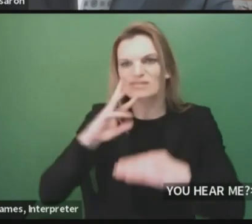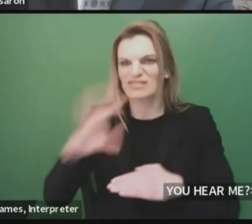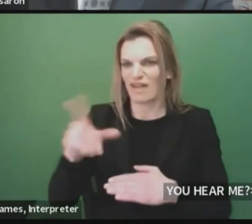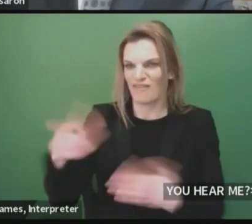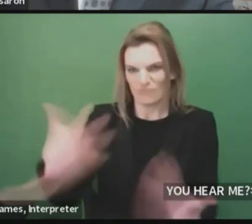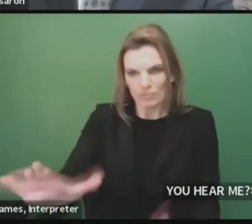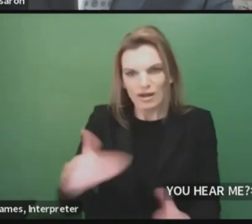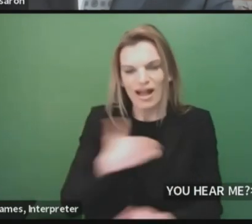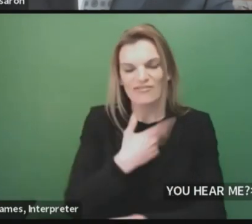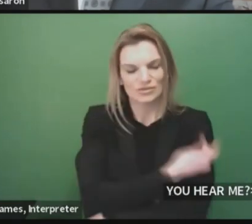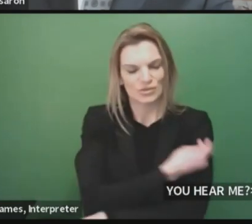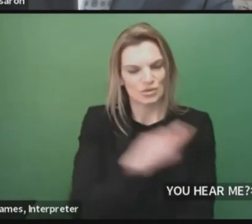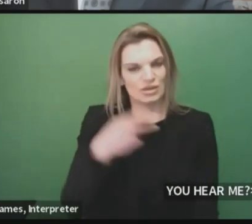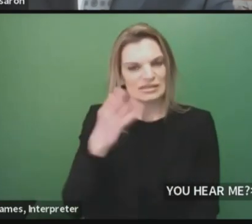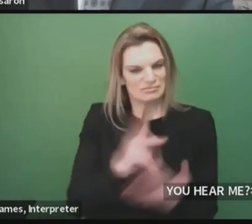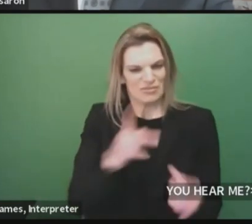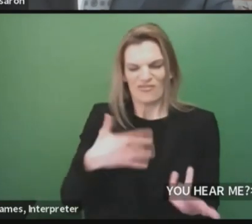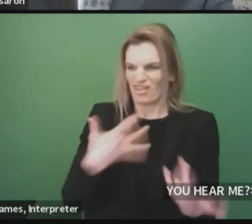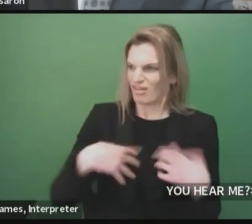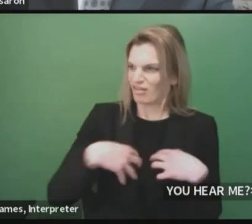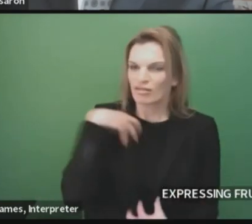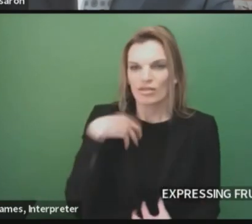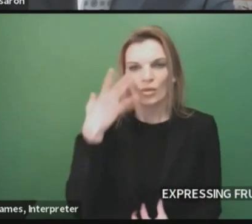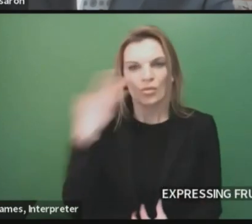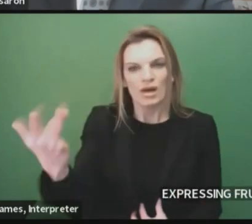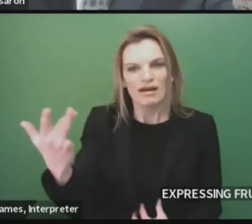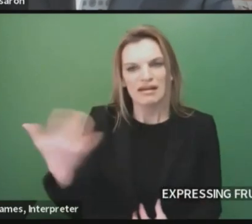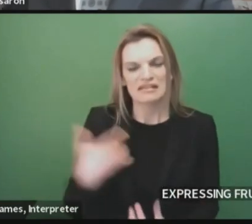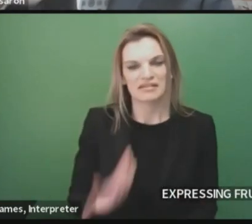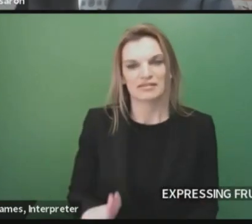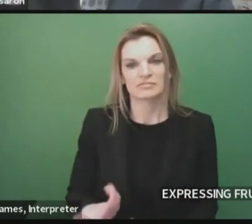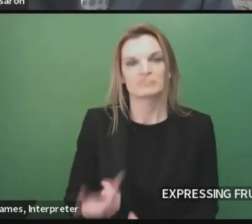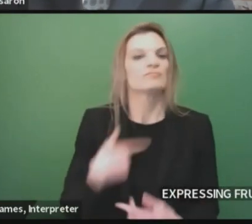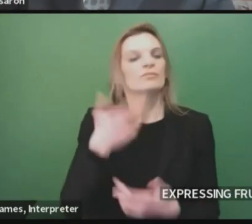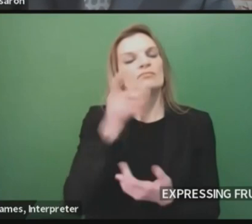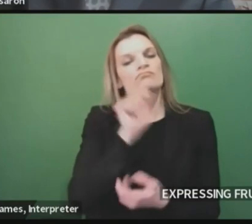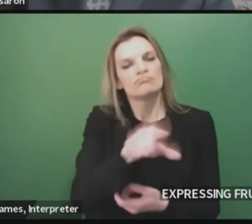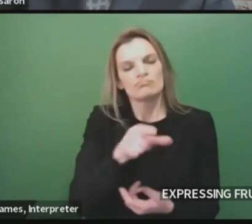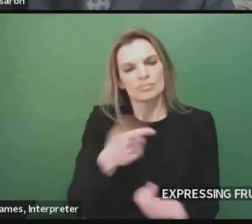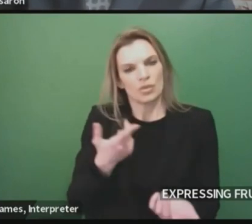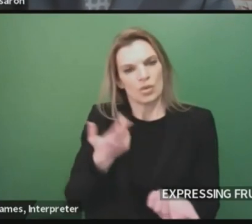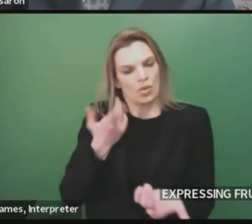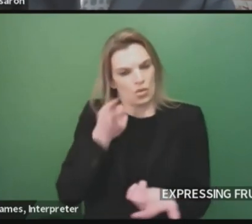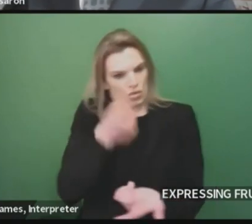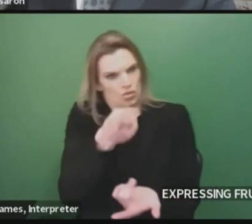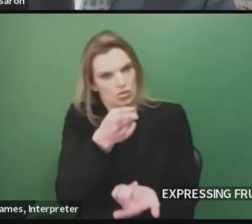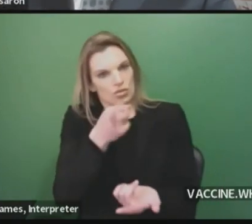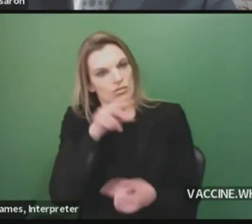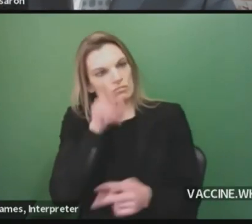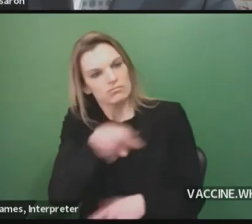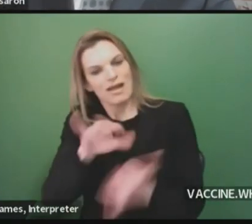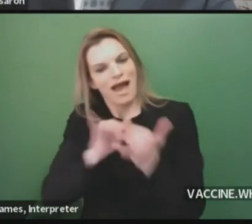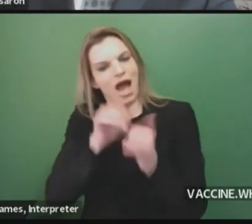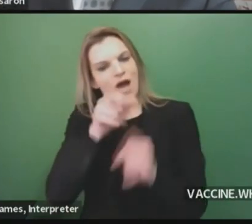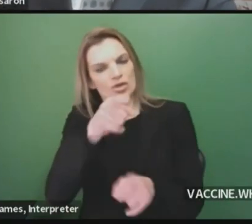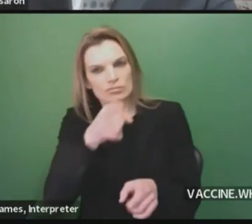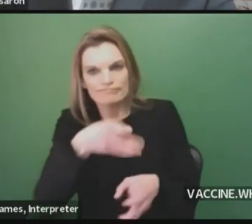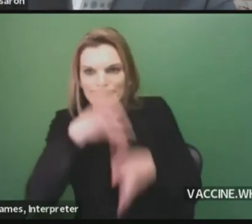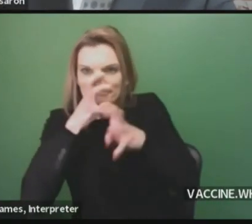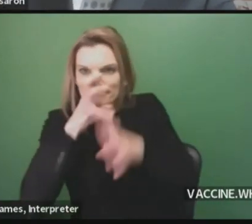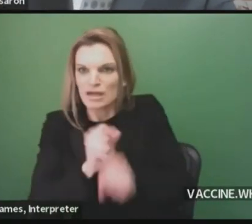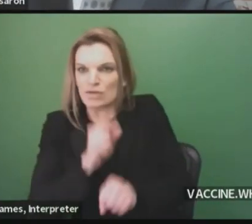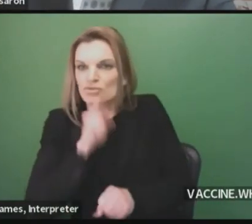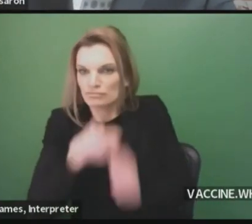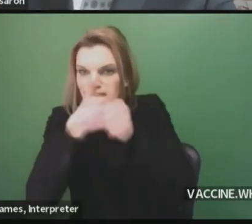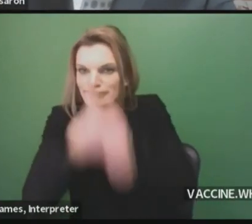the shot. What steps are you taking to try and make sure people who are supposed to get the vaccine are getting it